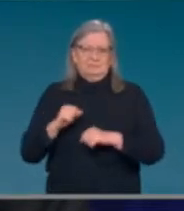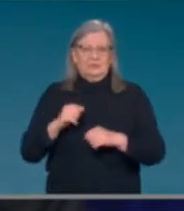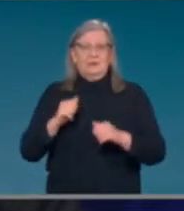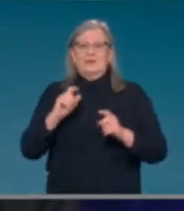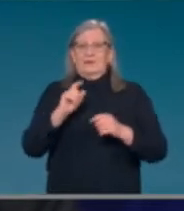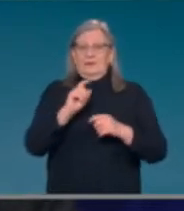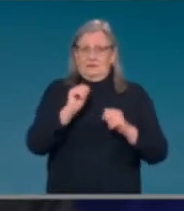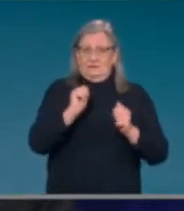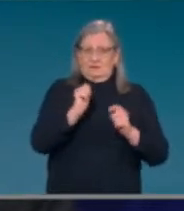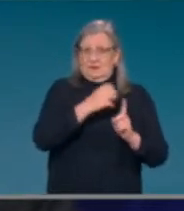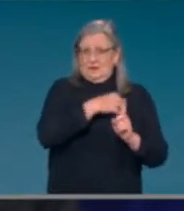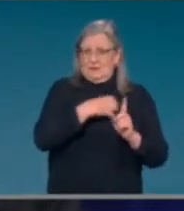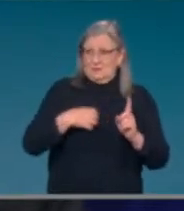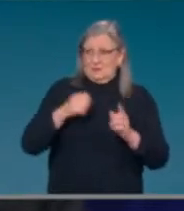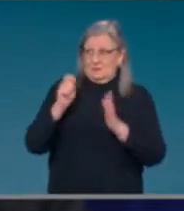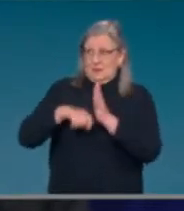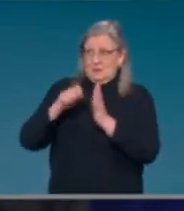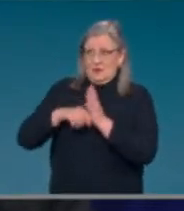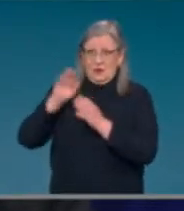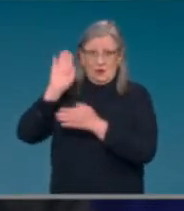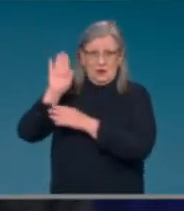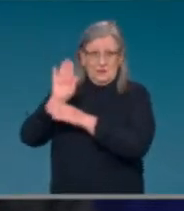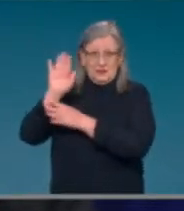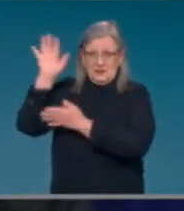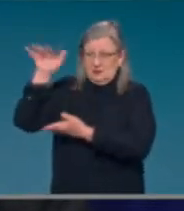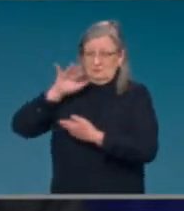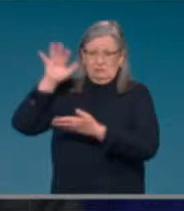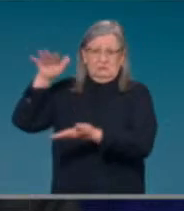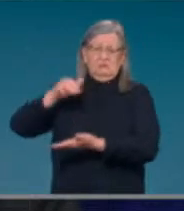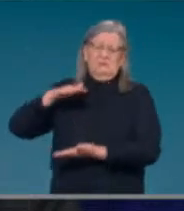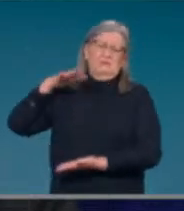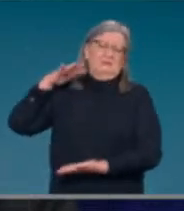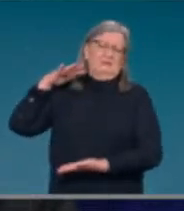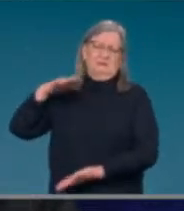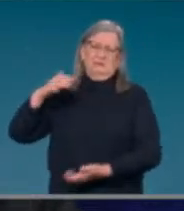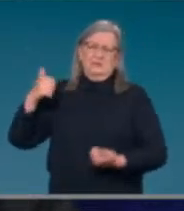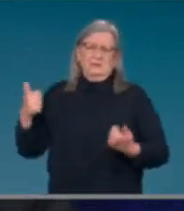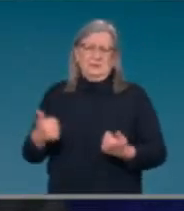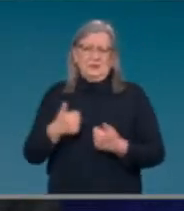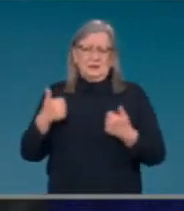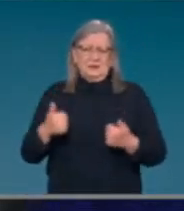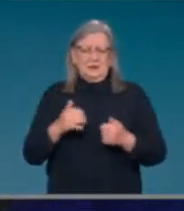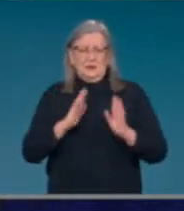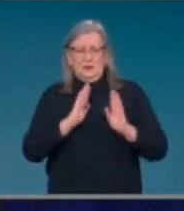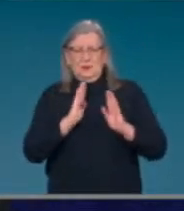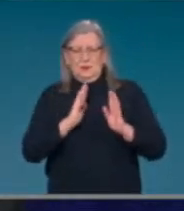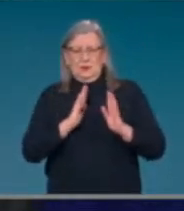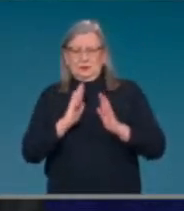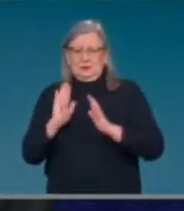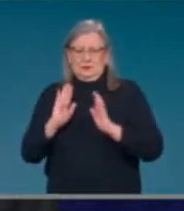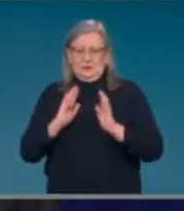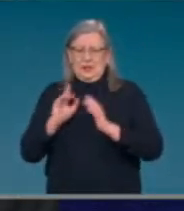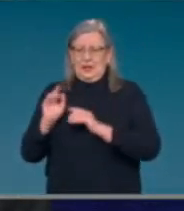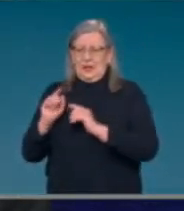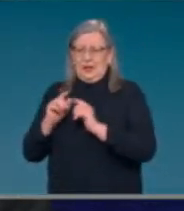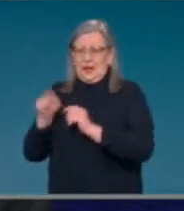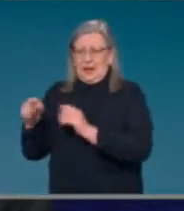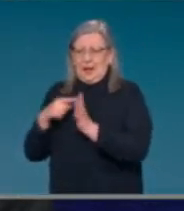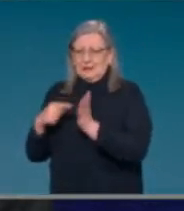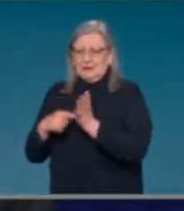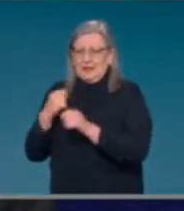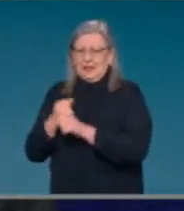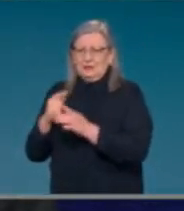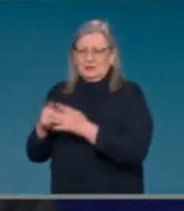enough vaccine in the system to cover that, should the advice come from ATAGI to do that. I just want, before I finish, just want to touch on data.